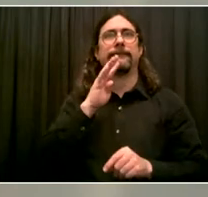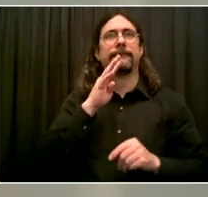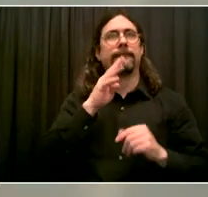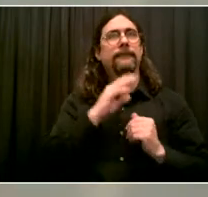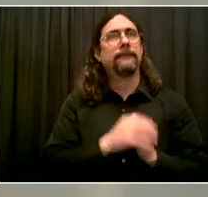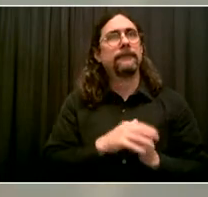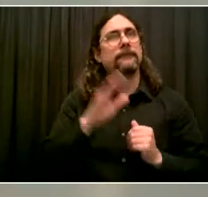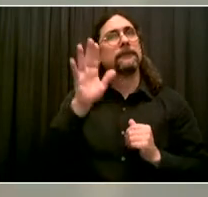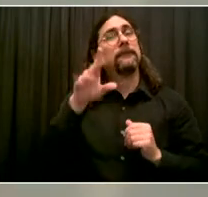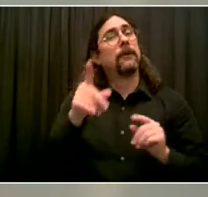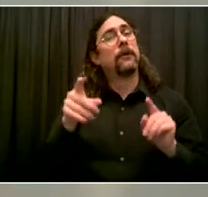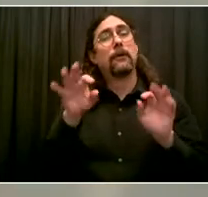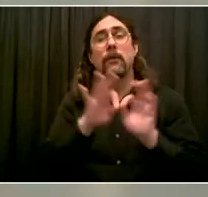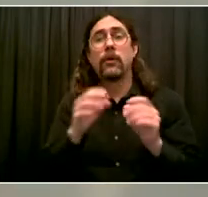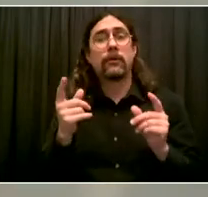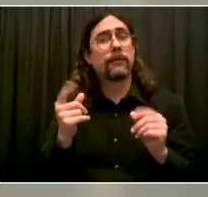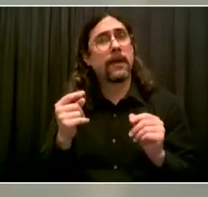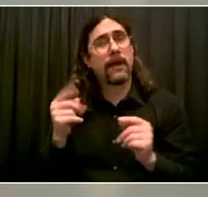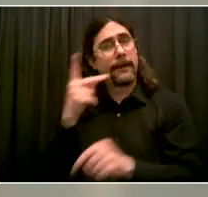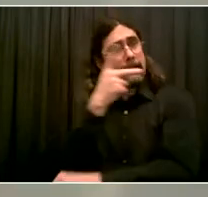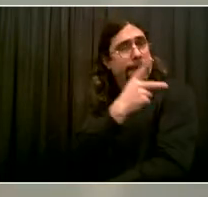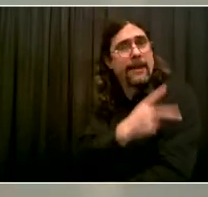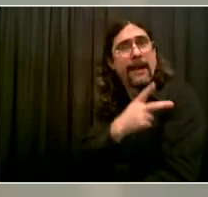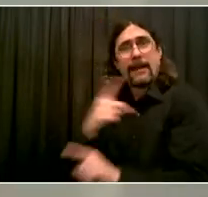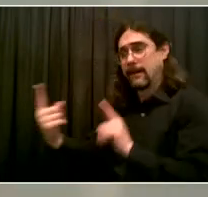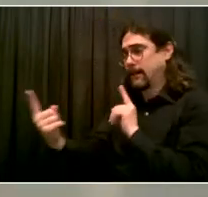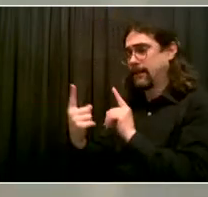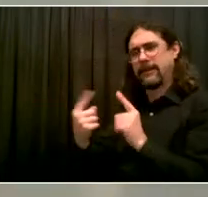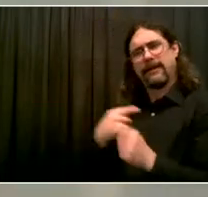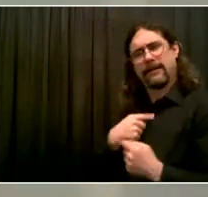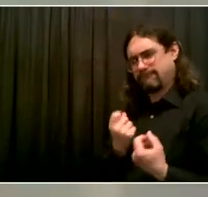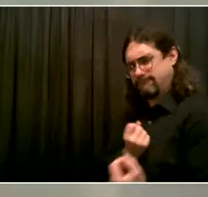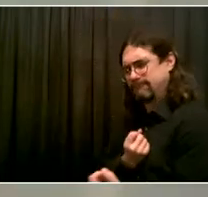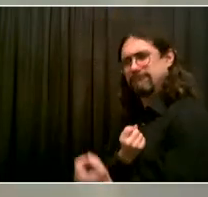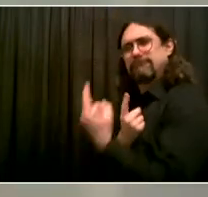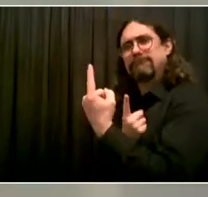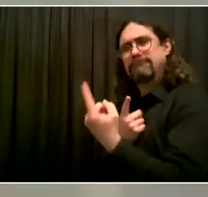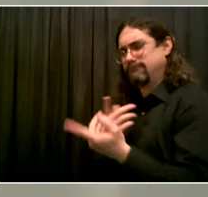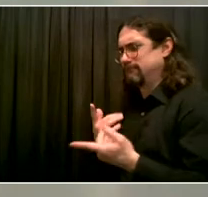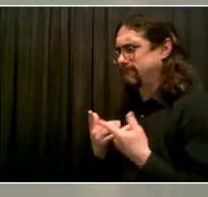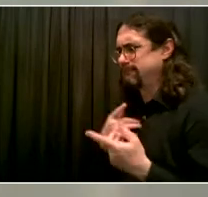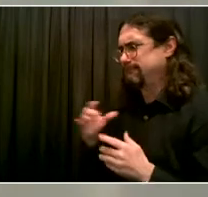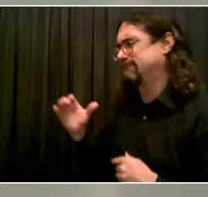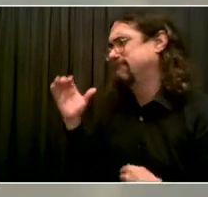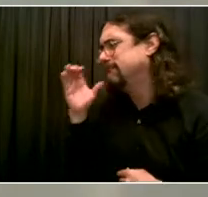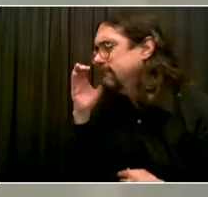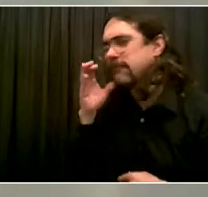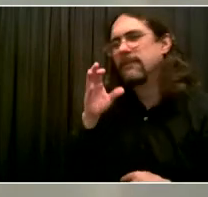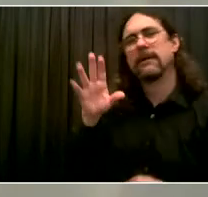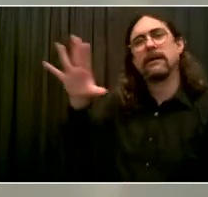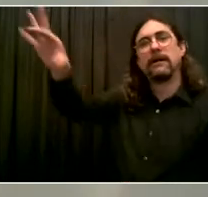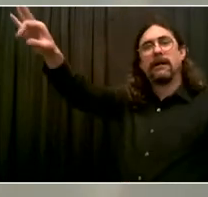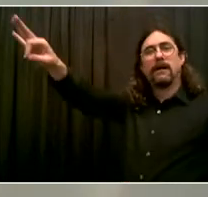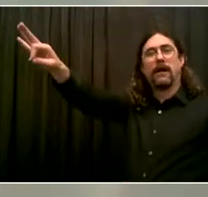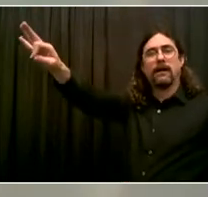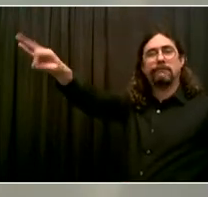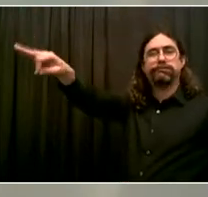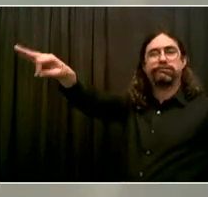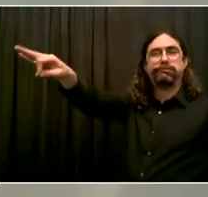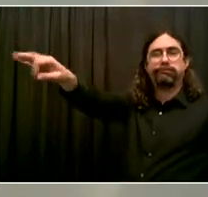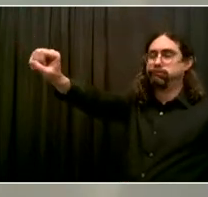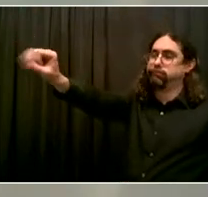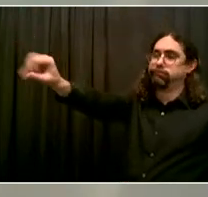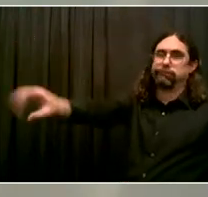People are concerned because this is unusual. That is entirely appropriate. They're concerned because information